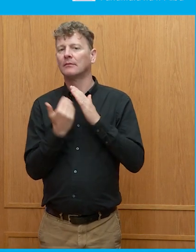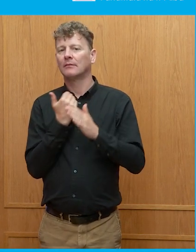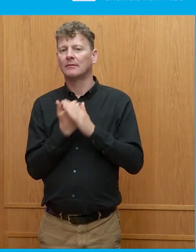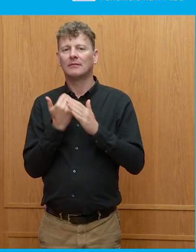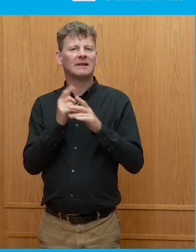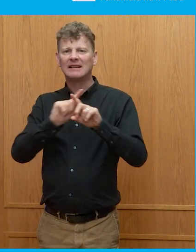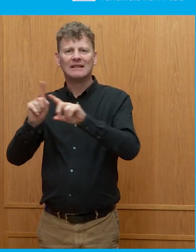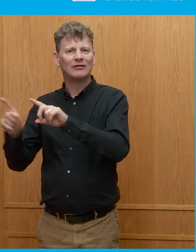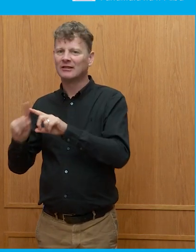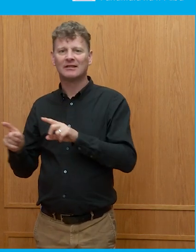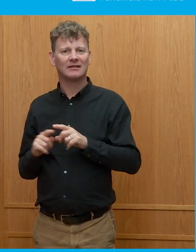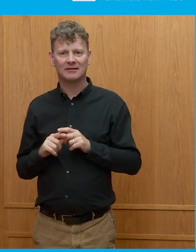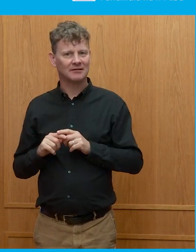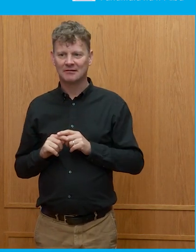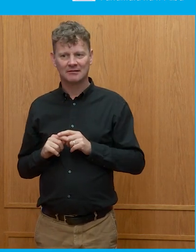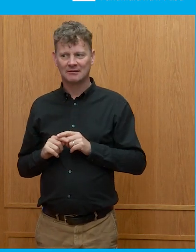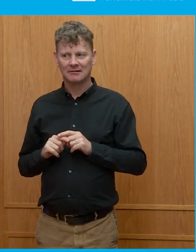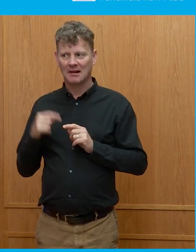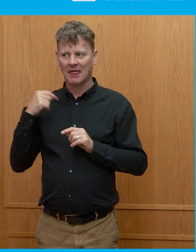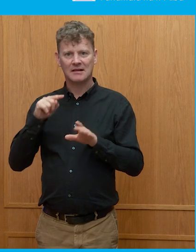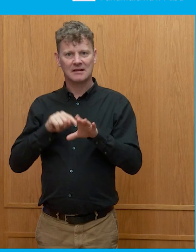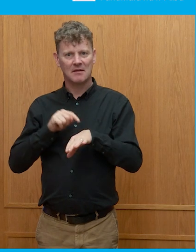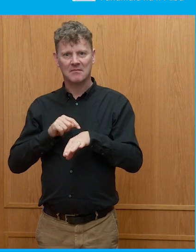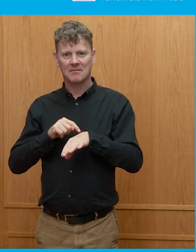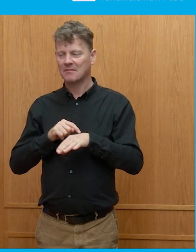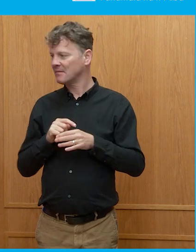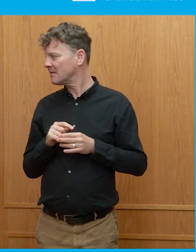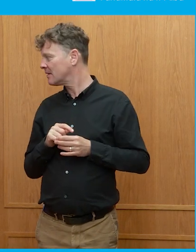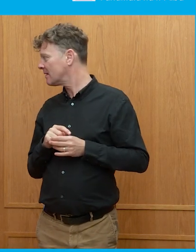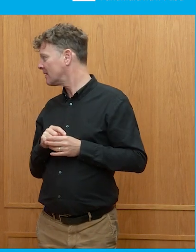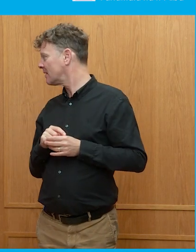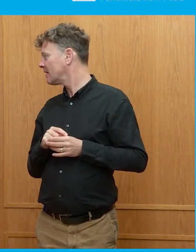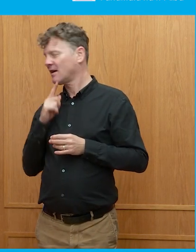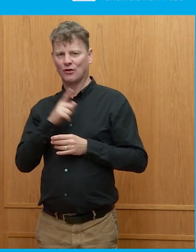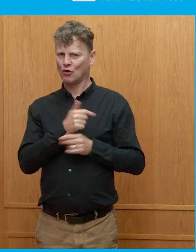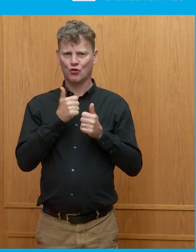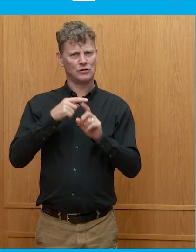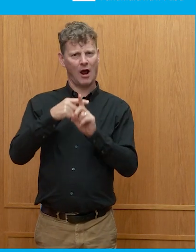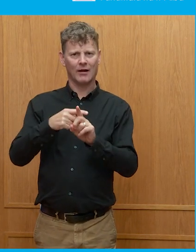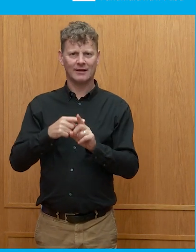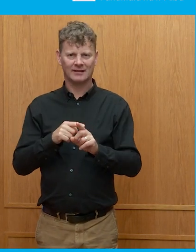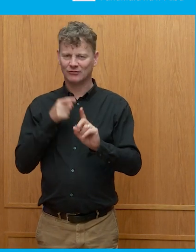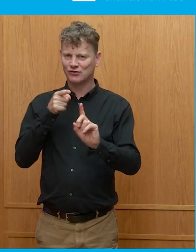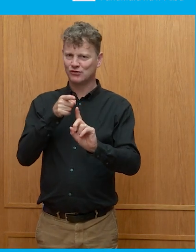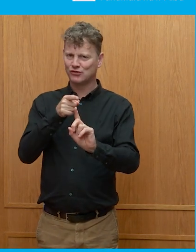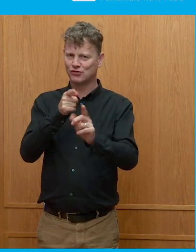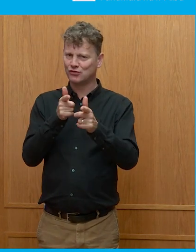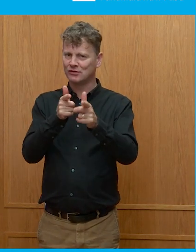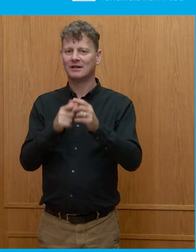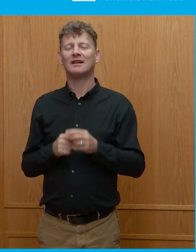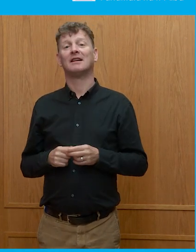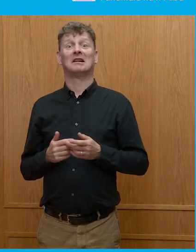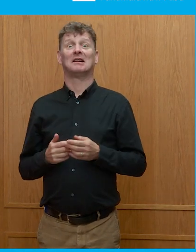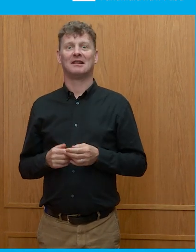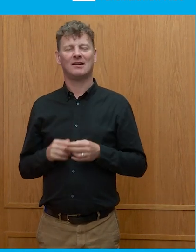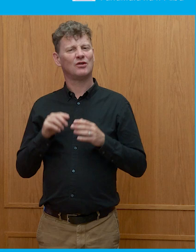different parties this time, which I think I might, might have done previously. That's just good targeting. Oh, really? Um, so that's kind of